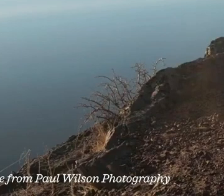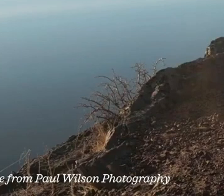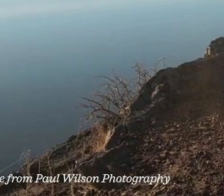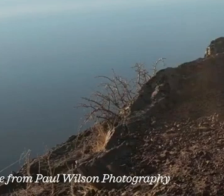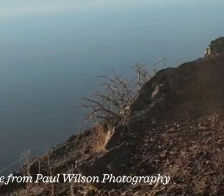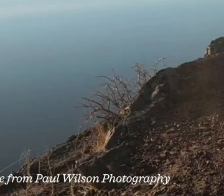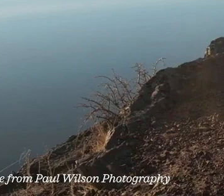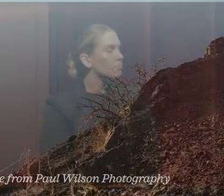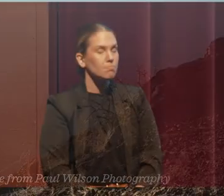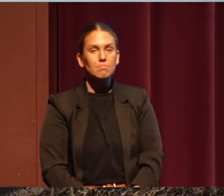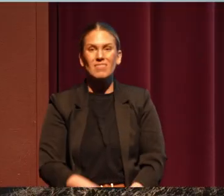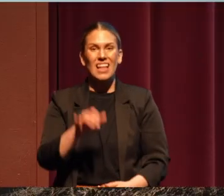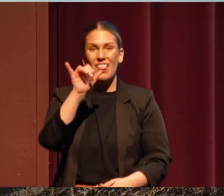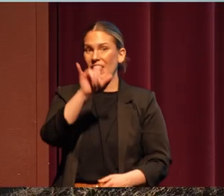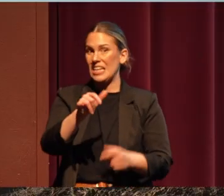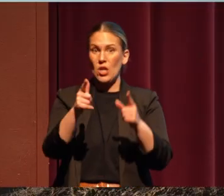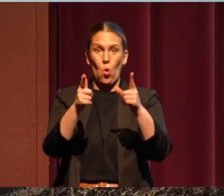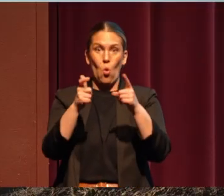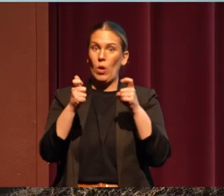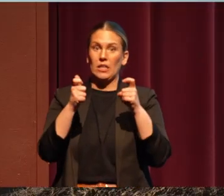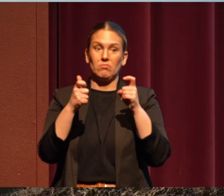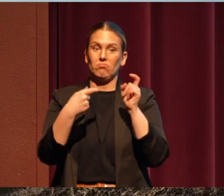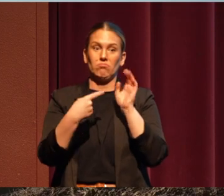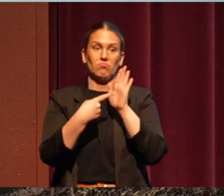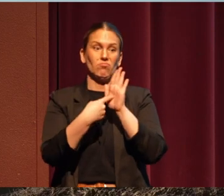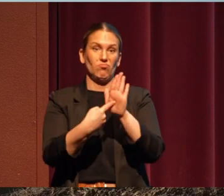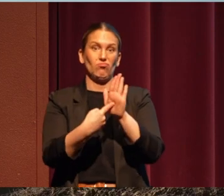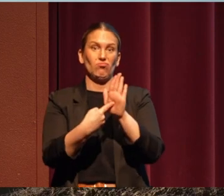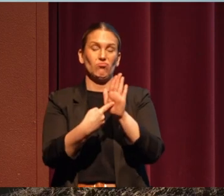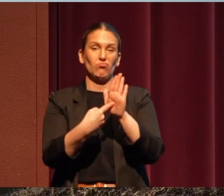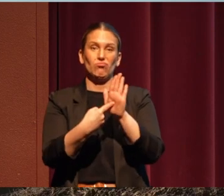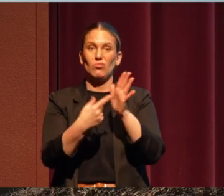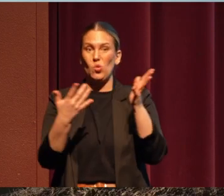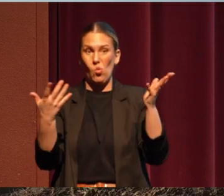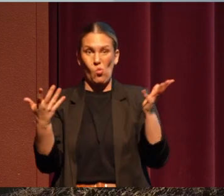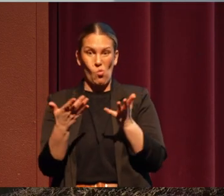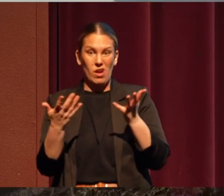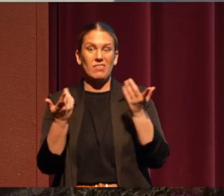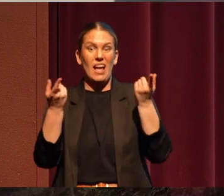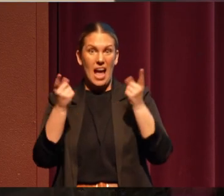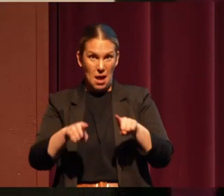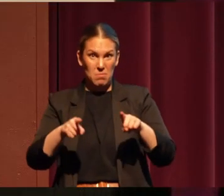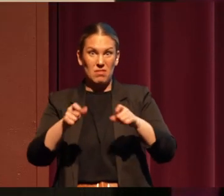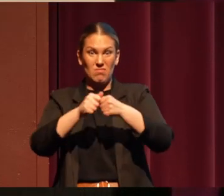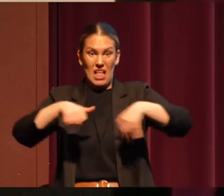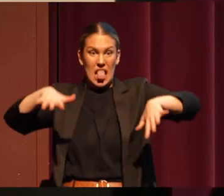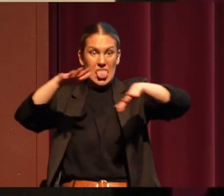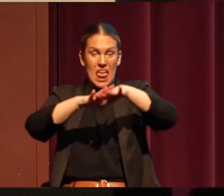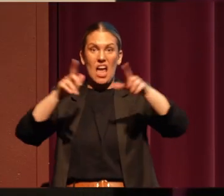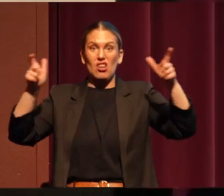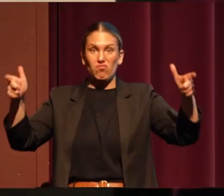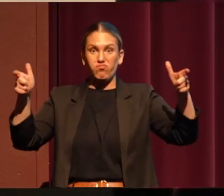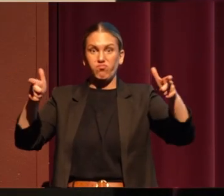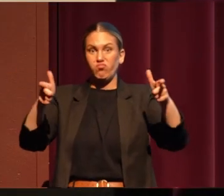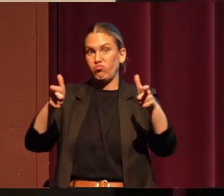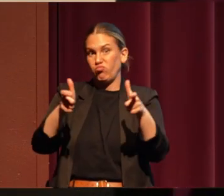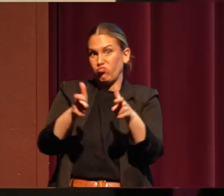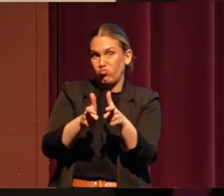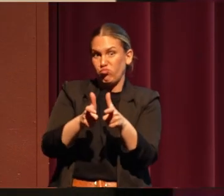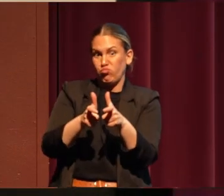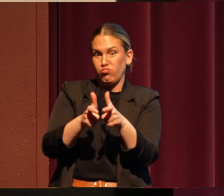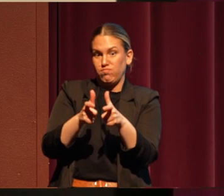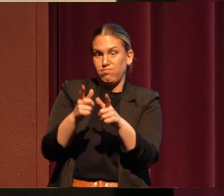That's a quick simulation to show what happened to our land, basically since contact.